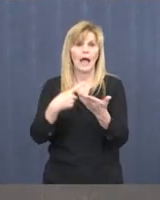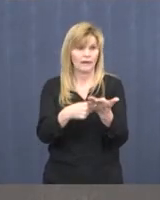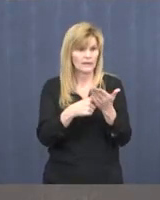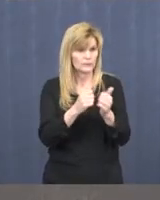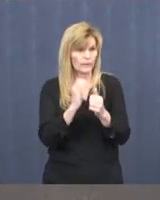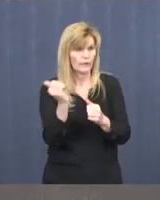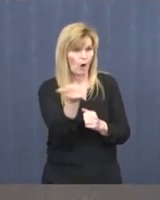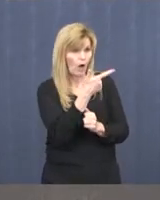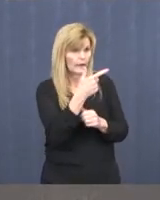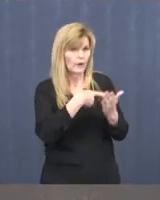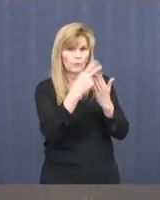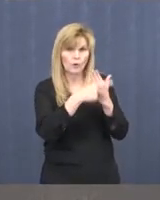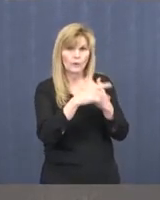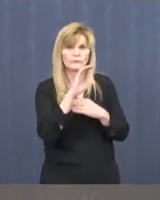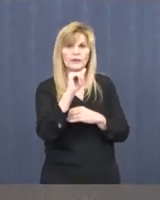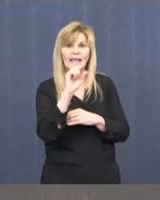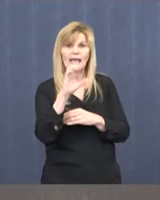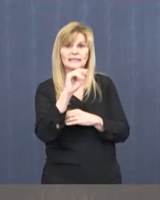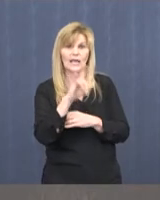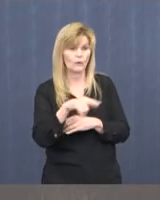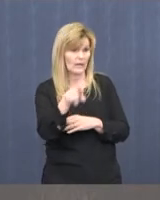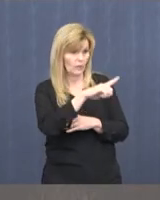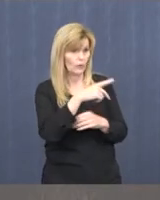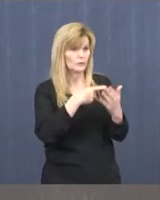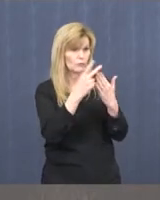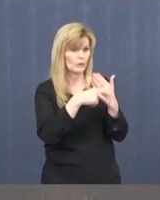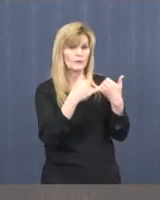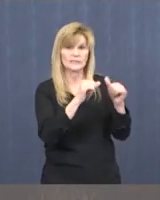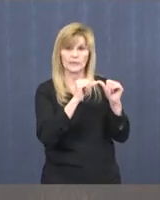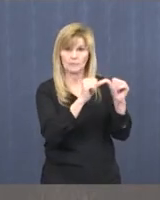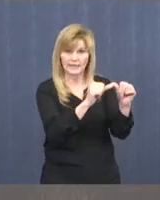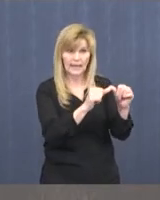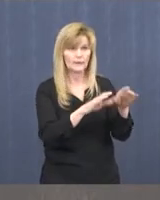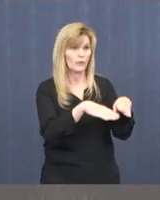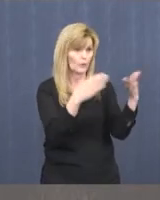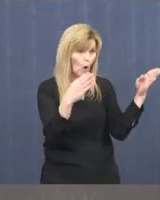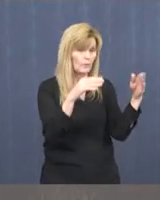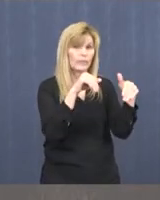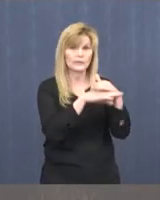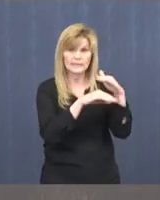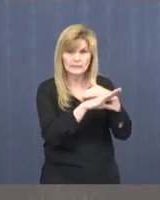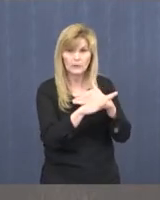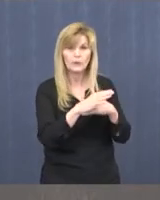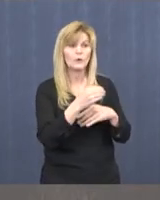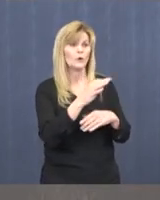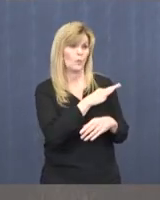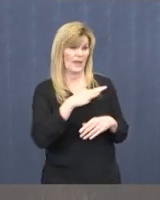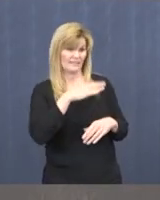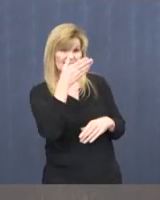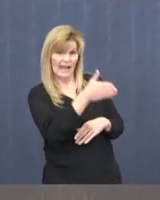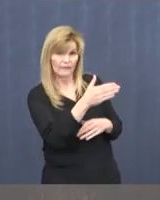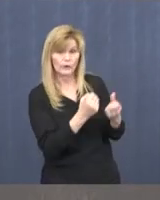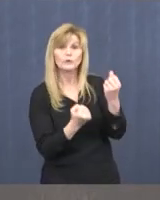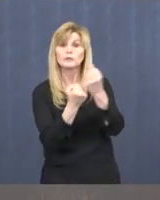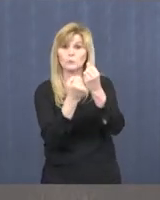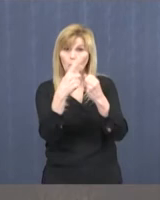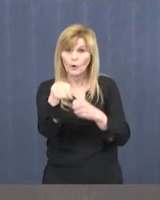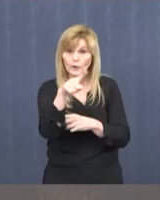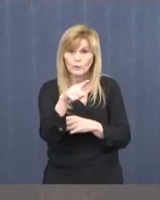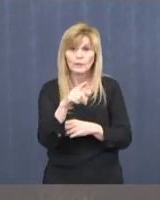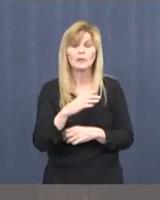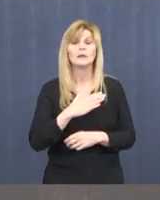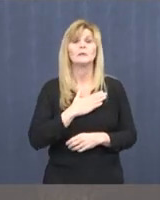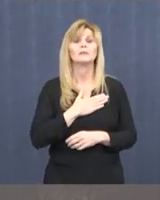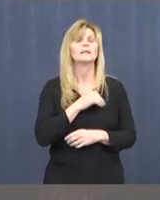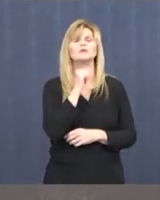programs available through Cass County in the past, and those programs, again, are maintained. They're open and accessible, and we have staff there to support you. Please do